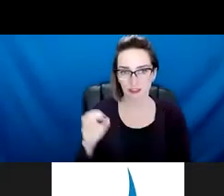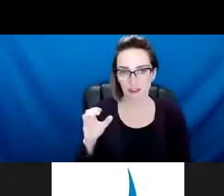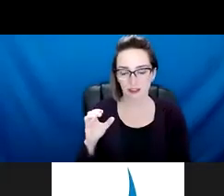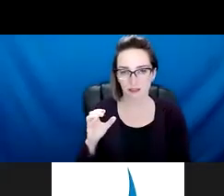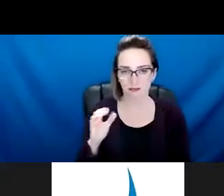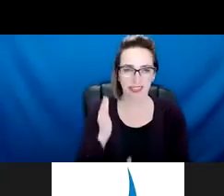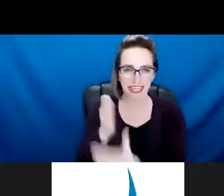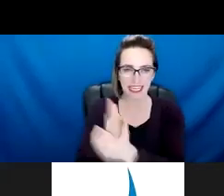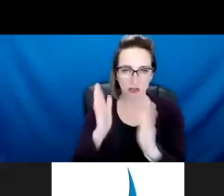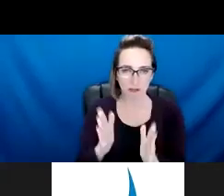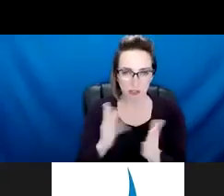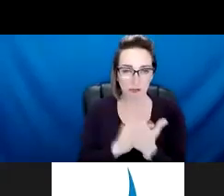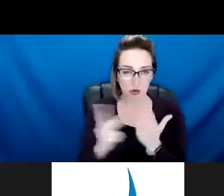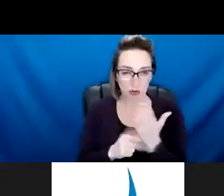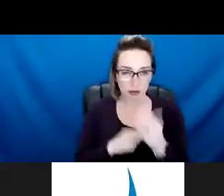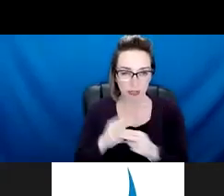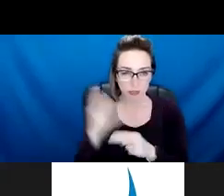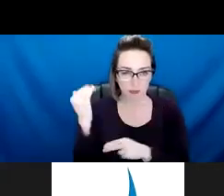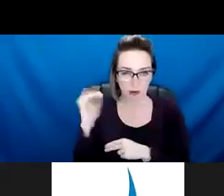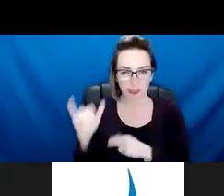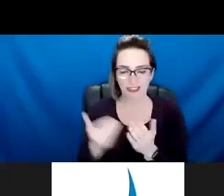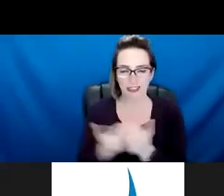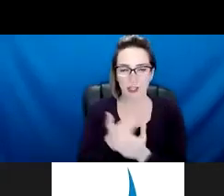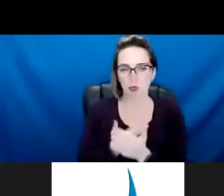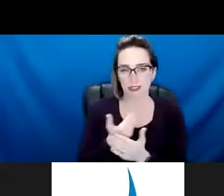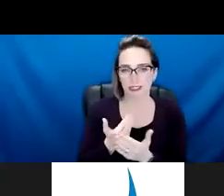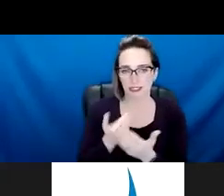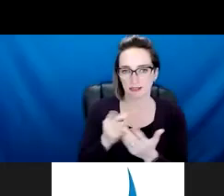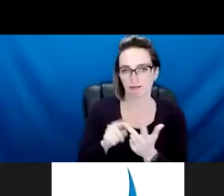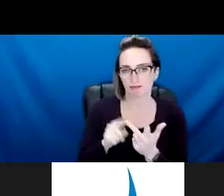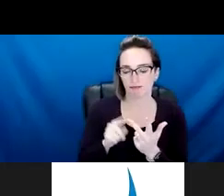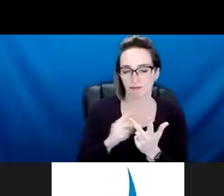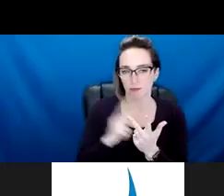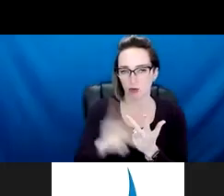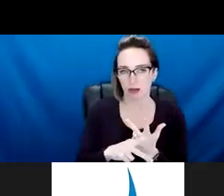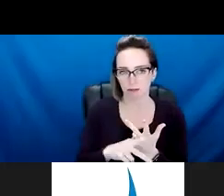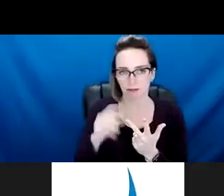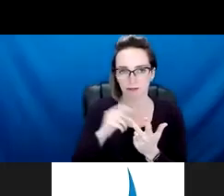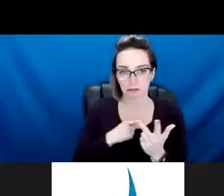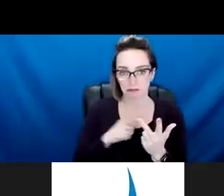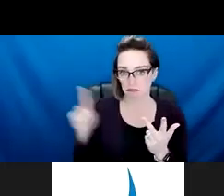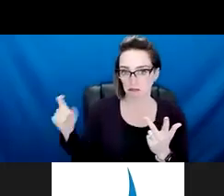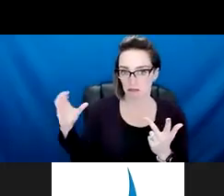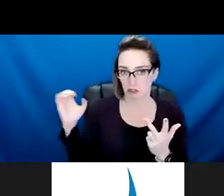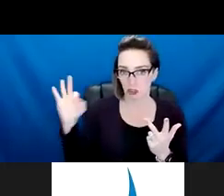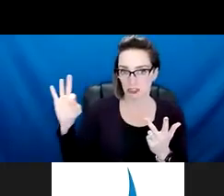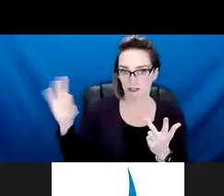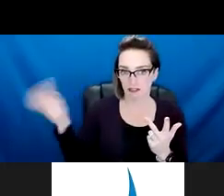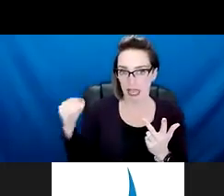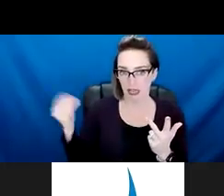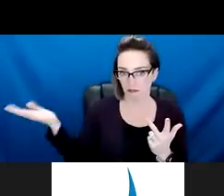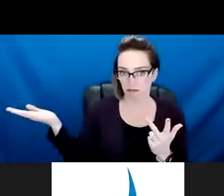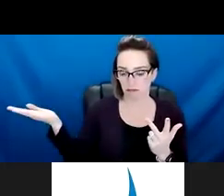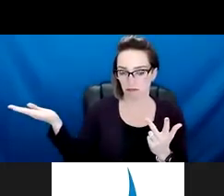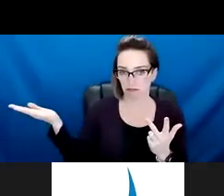interrupters, which I mentioned before, and that's the newest iteration of our evidence-based work. And I will pause and see if the chief has other things that he wants to